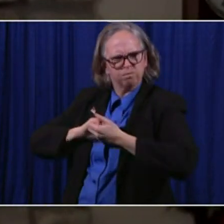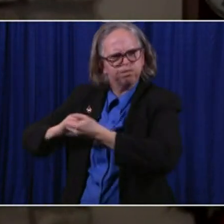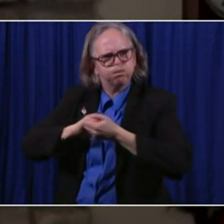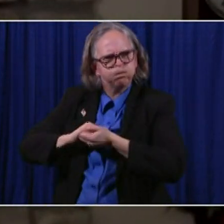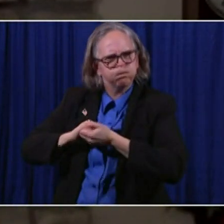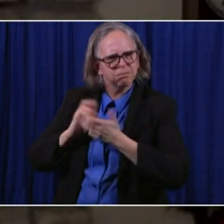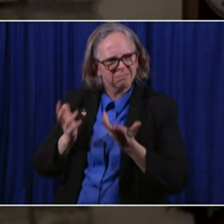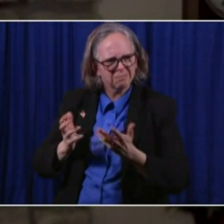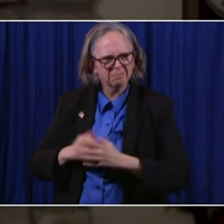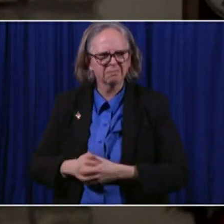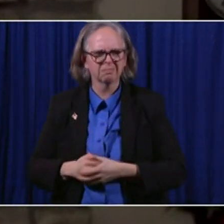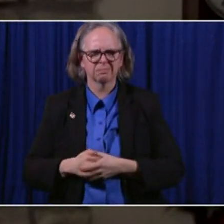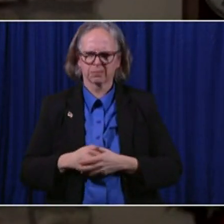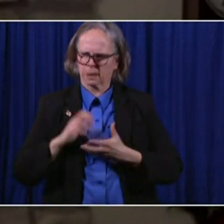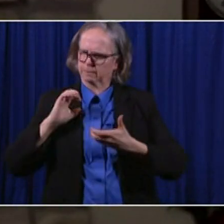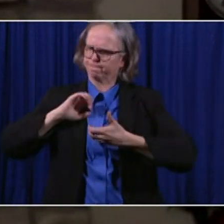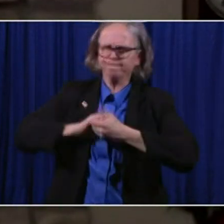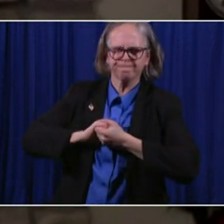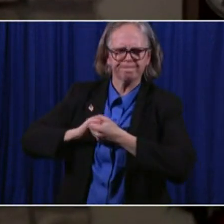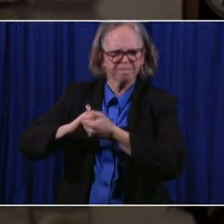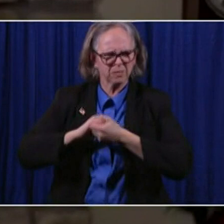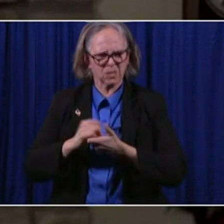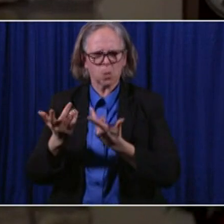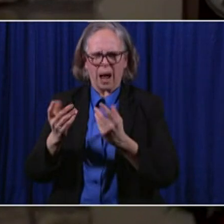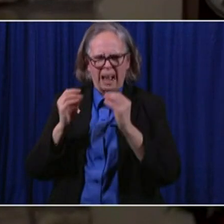together. We must educate our kids.